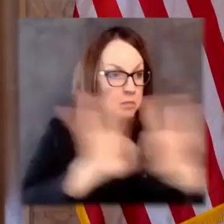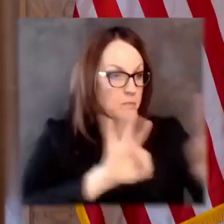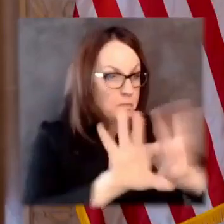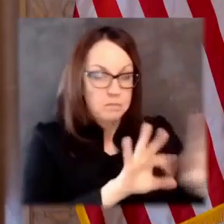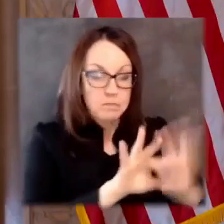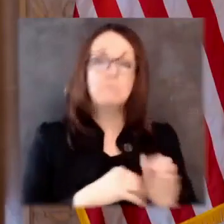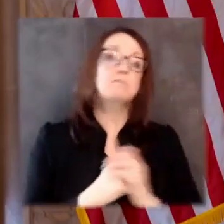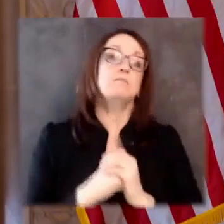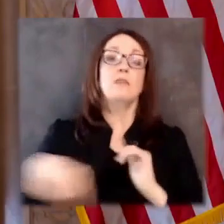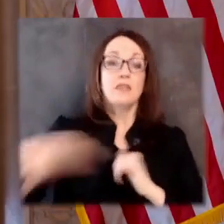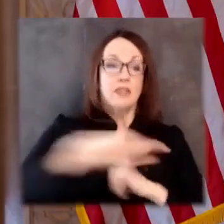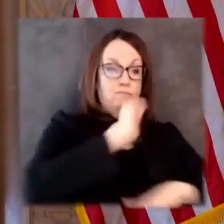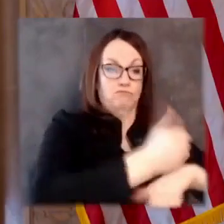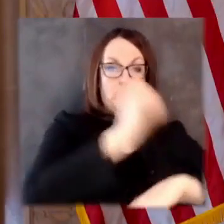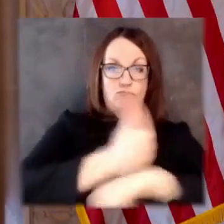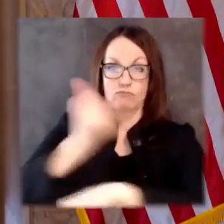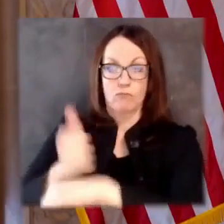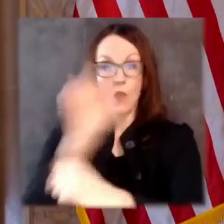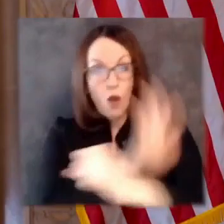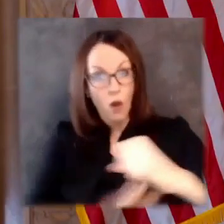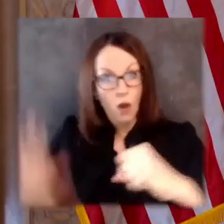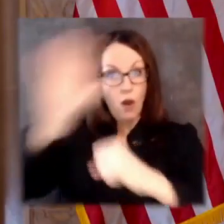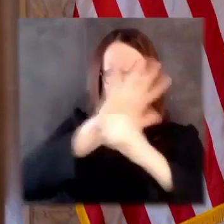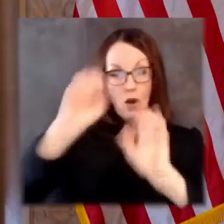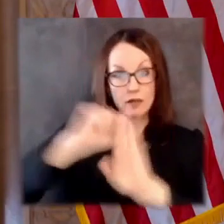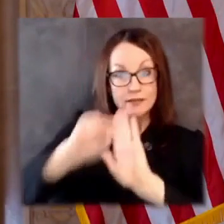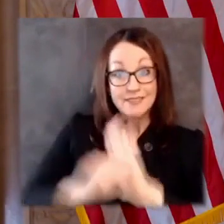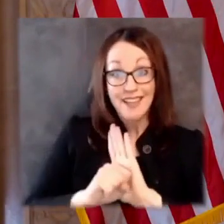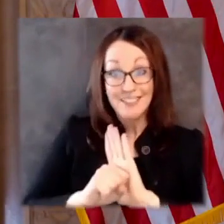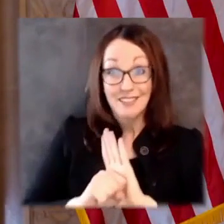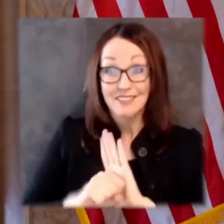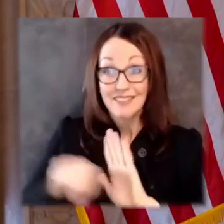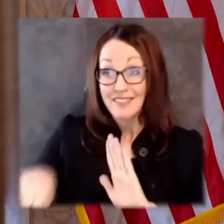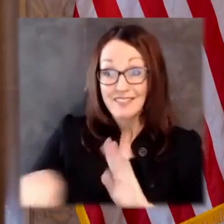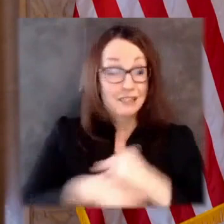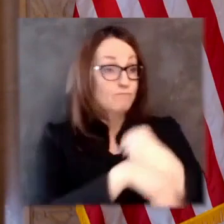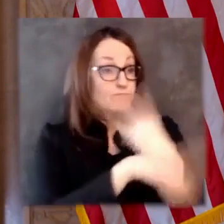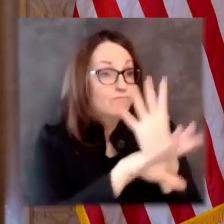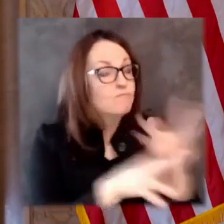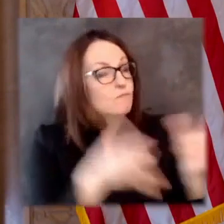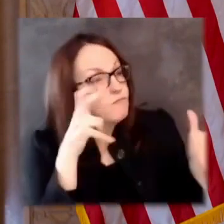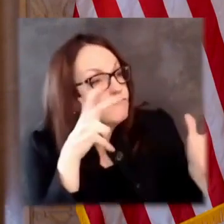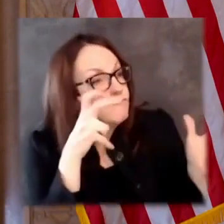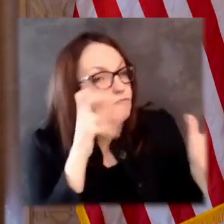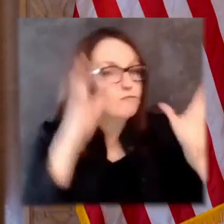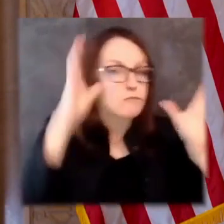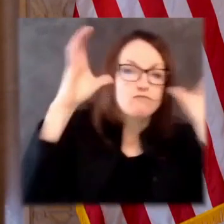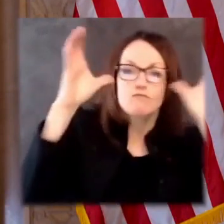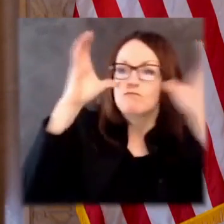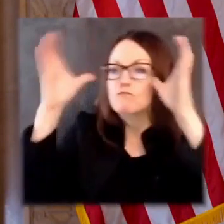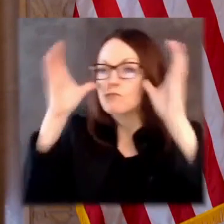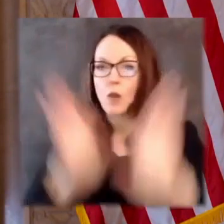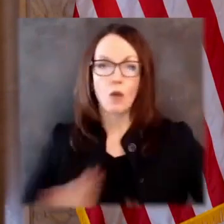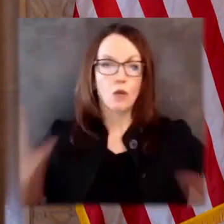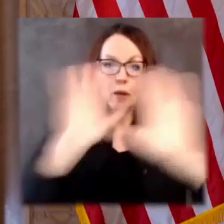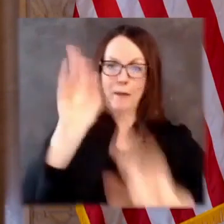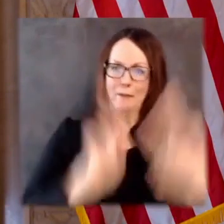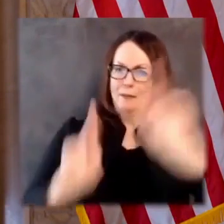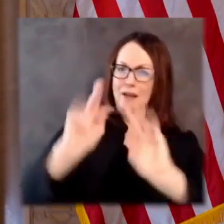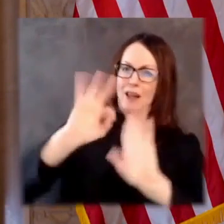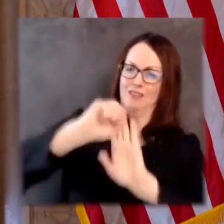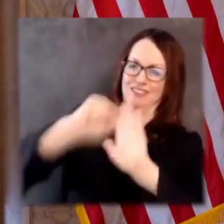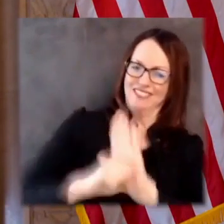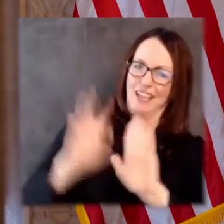They're hosting virtual hearings in every congressional district to hear feedback and input from people across our state to